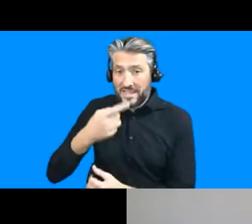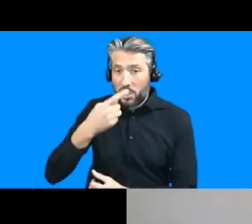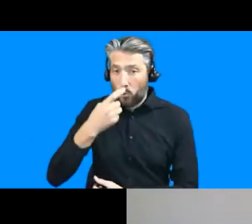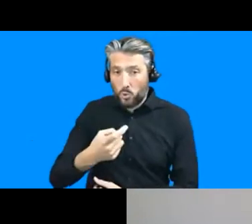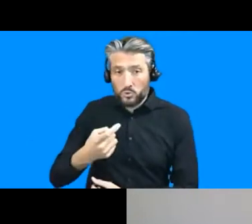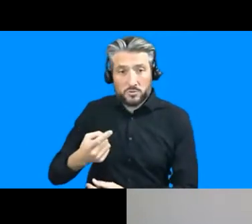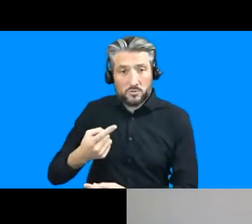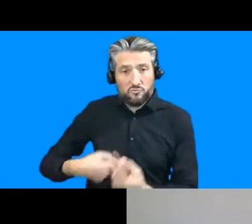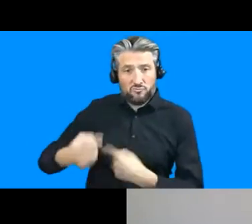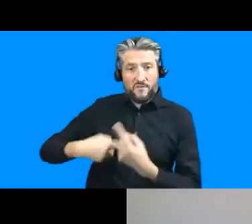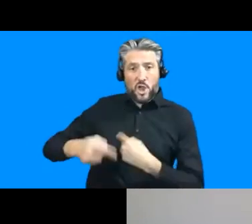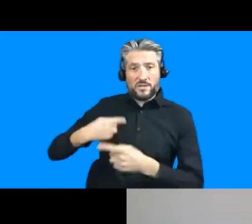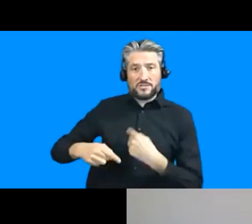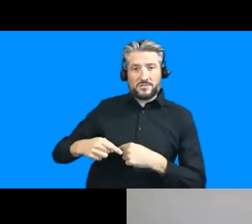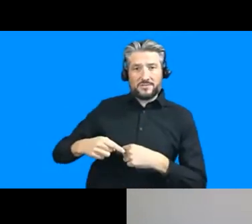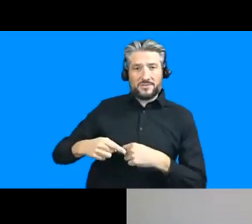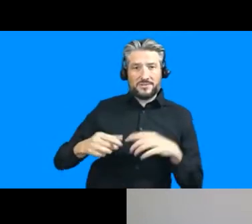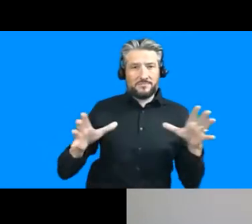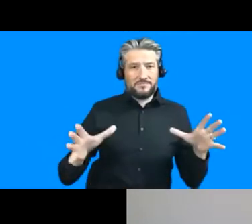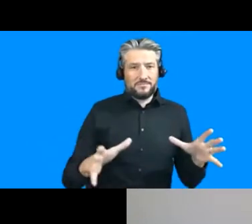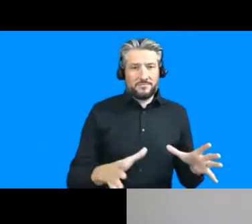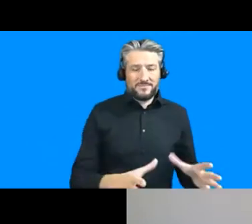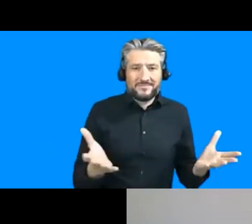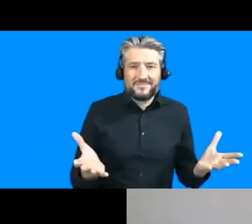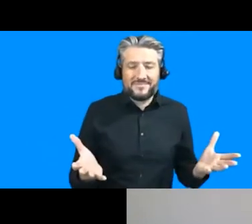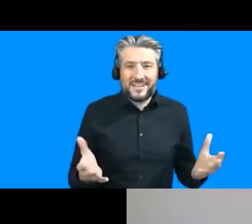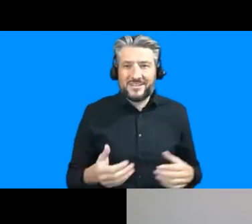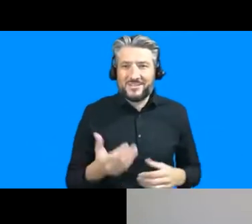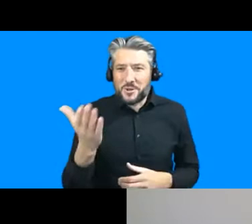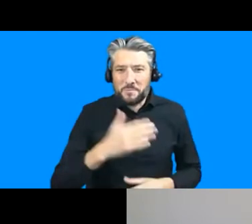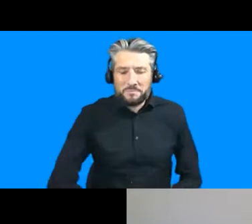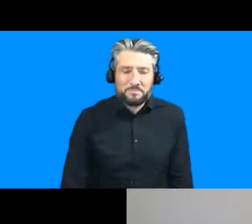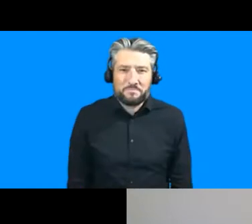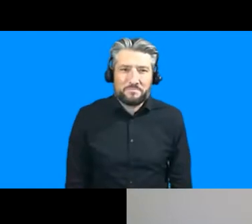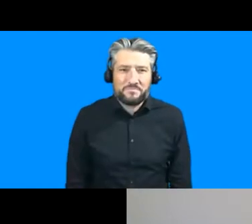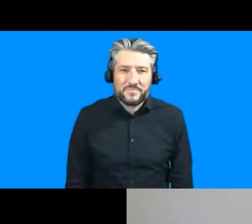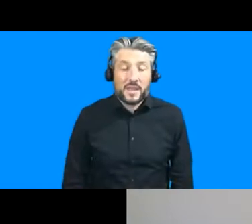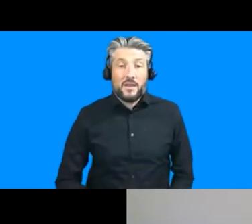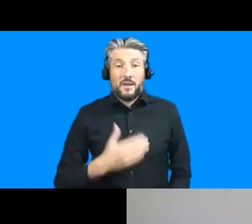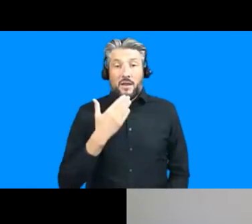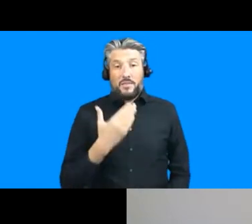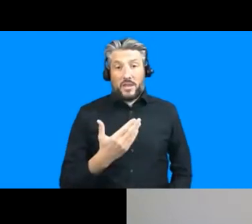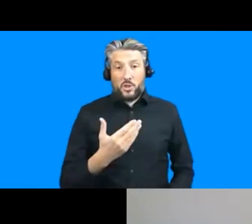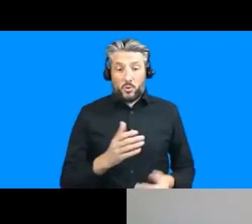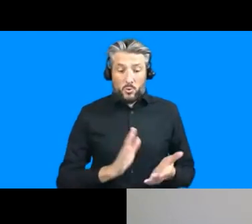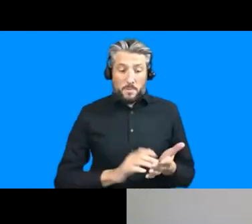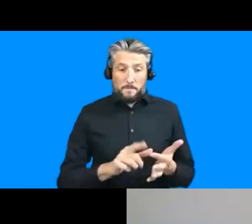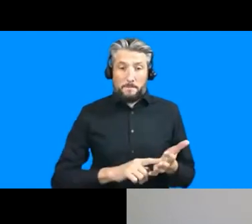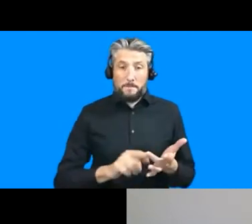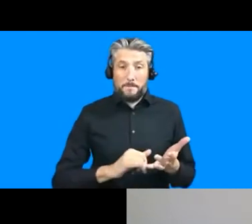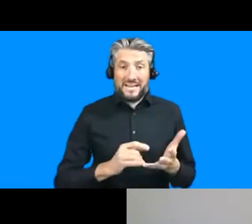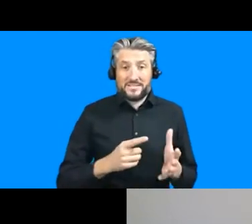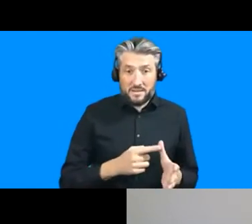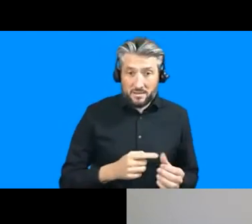i'll turn back to you and you're going to end up with the last word as well thanks thanks melissa and these are some excellent uh